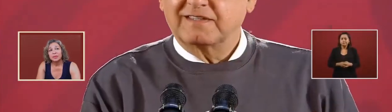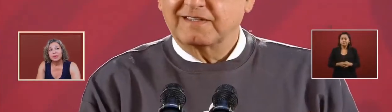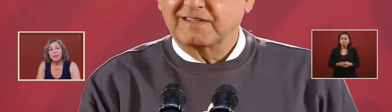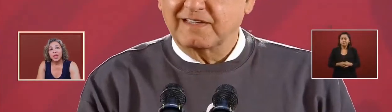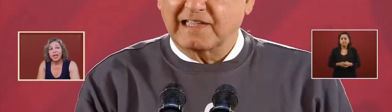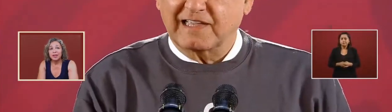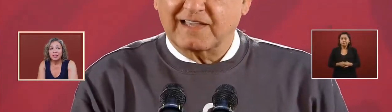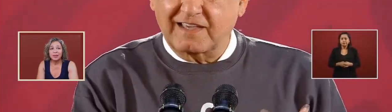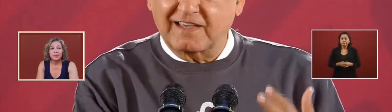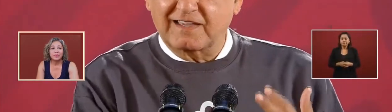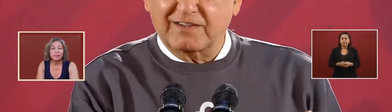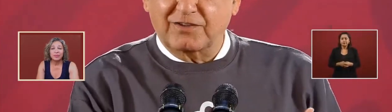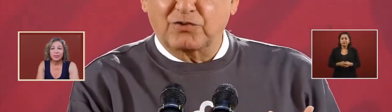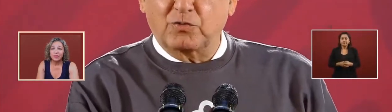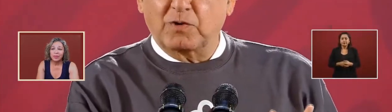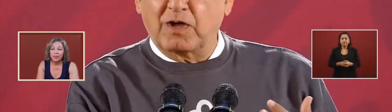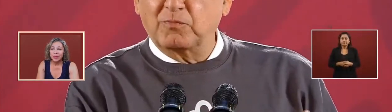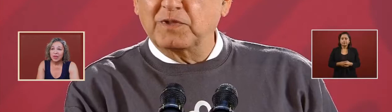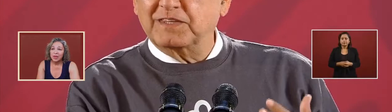and